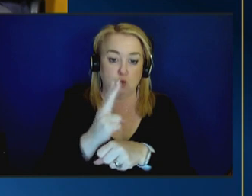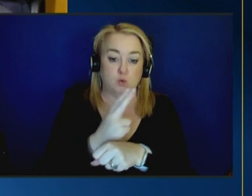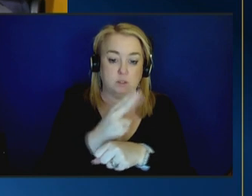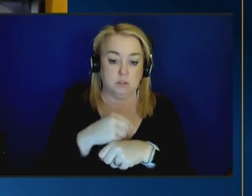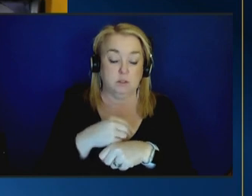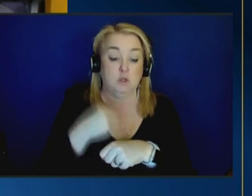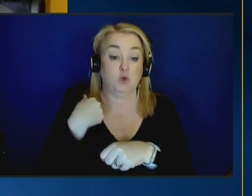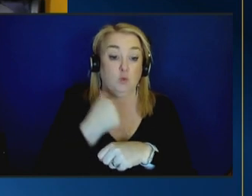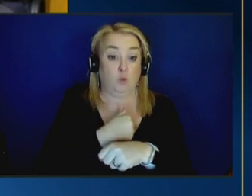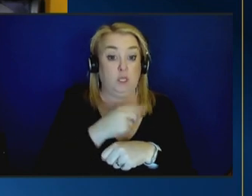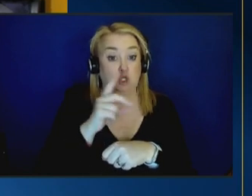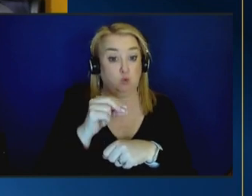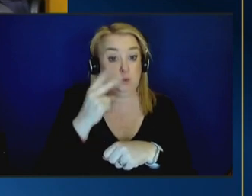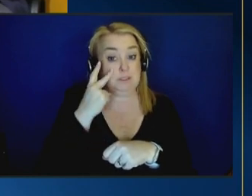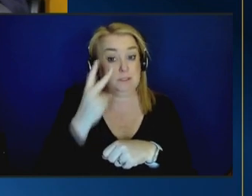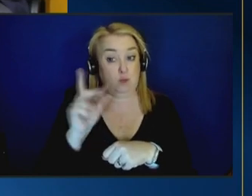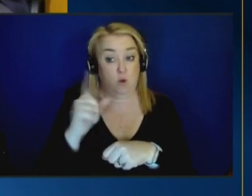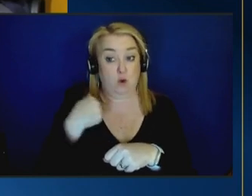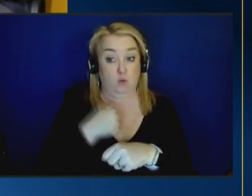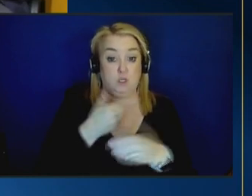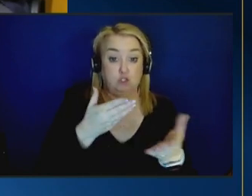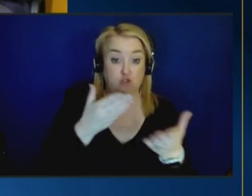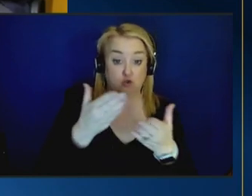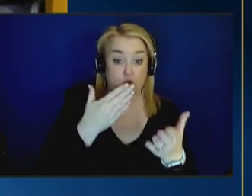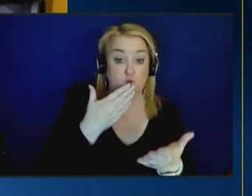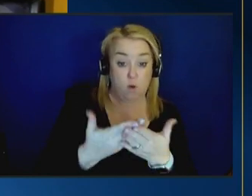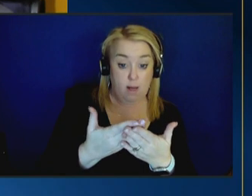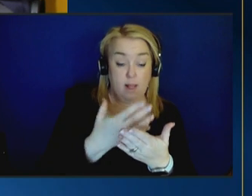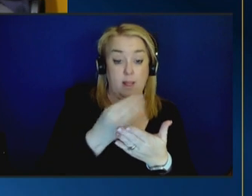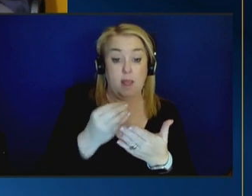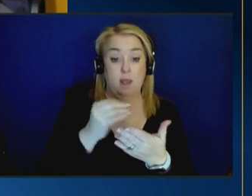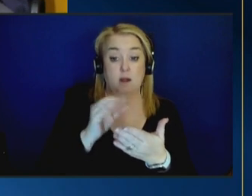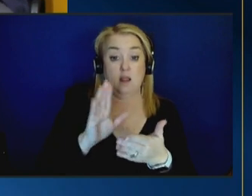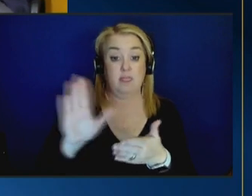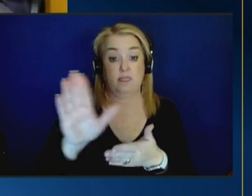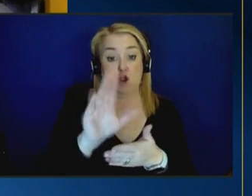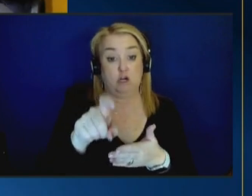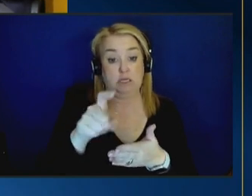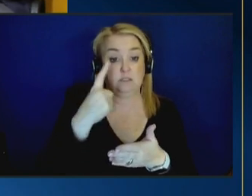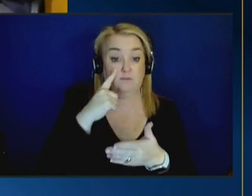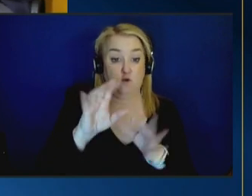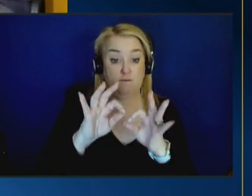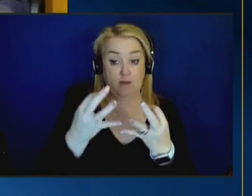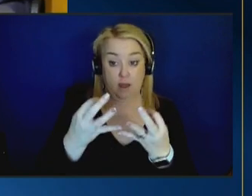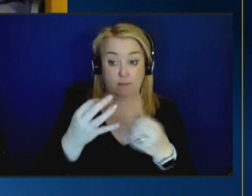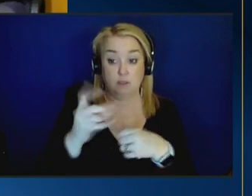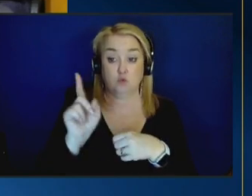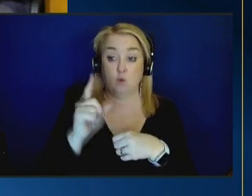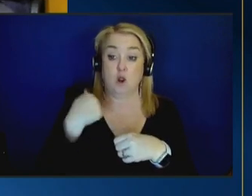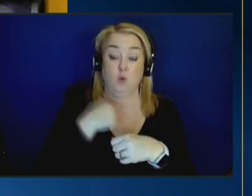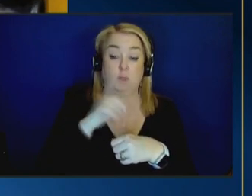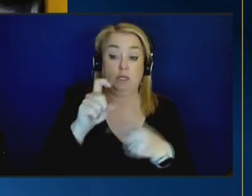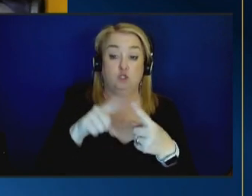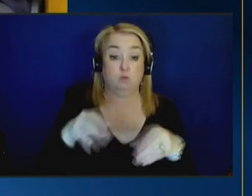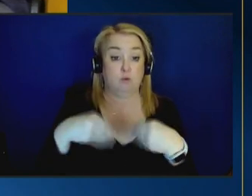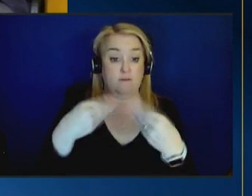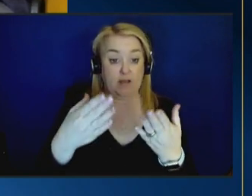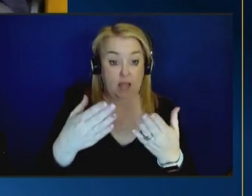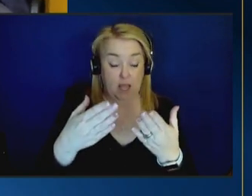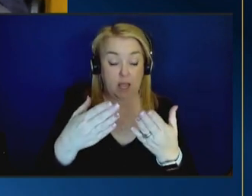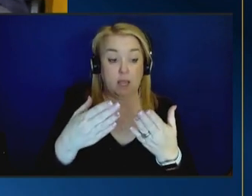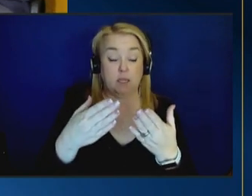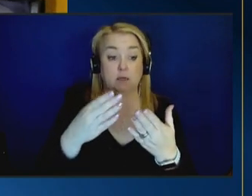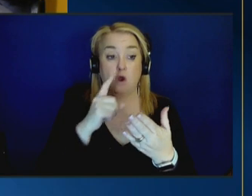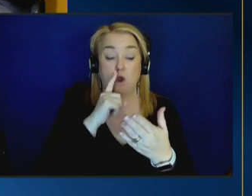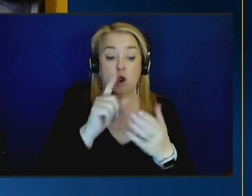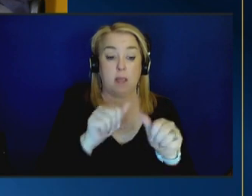operate and where we do serve well and what the real needs of families are um and where we need to provide those needs we also are able to look in